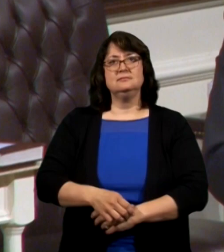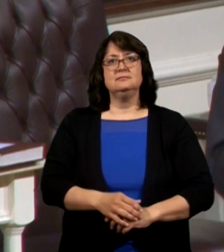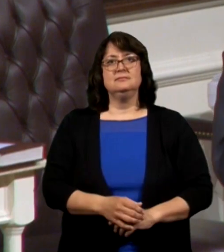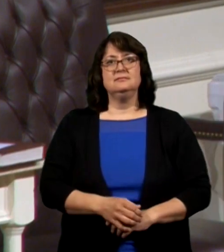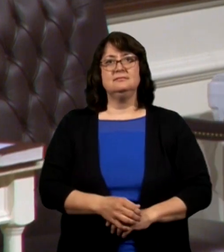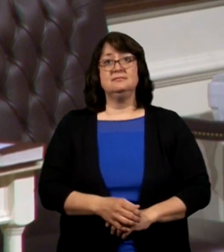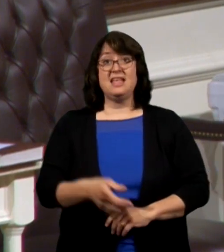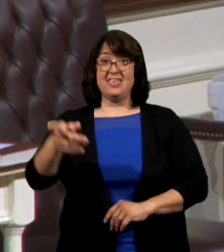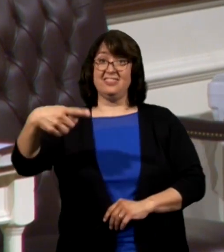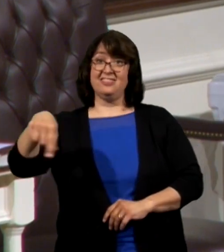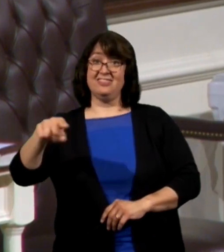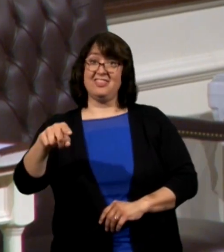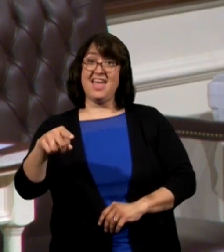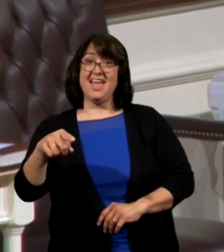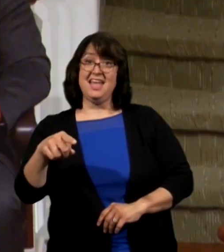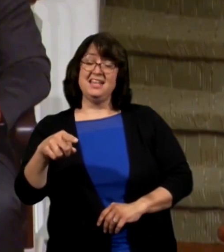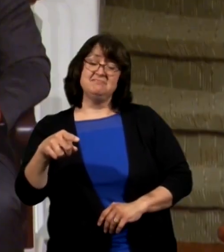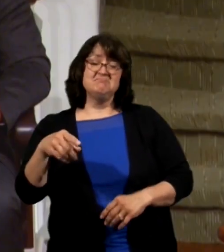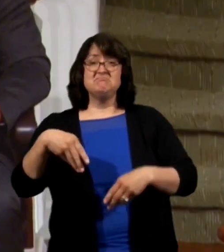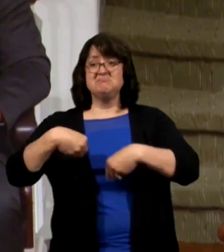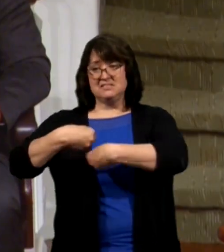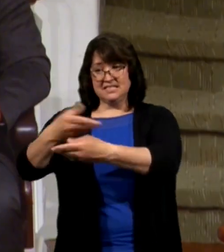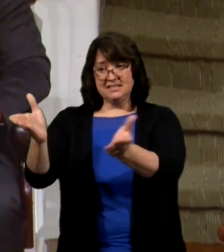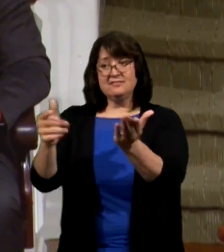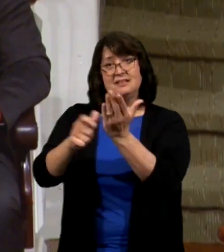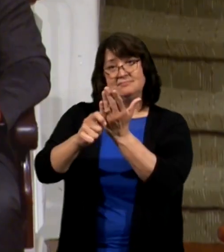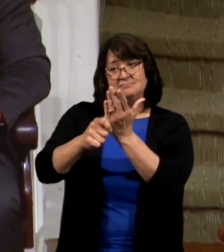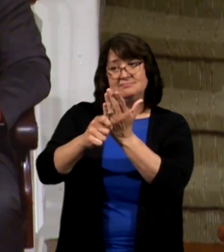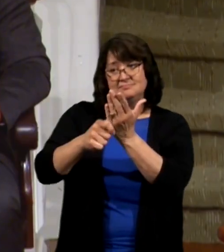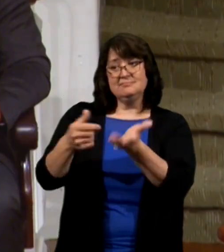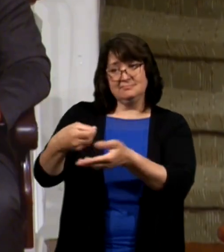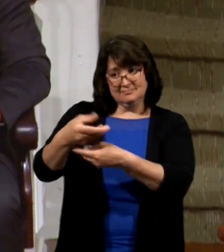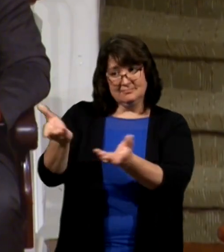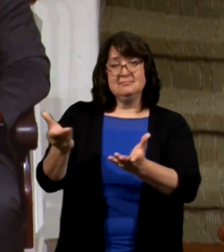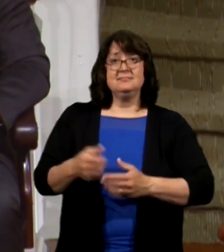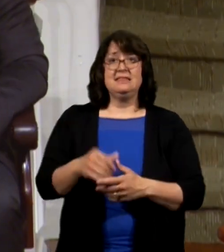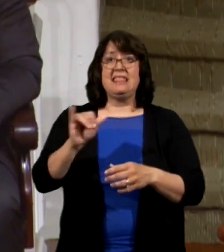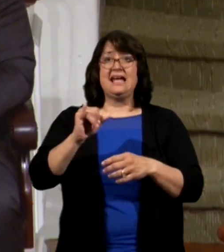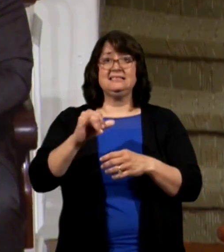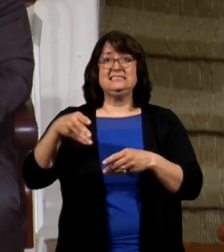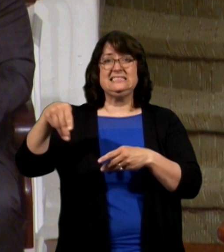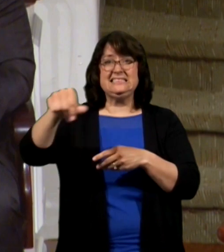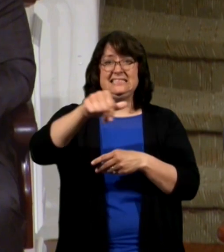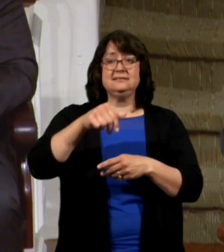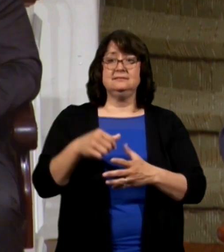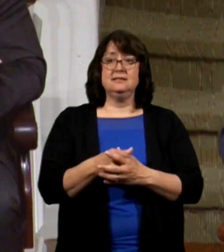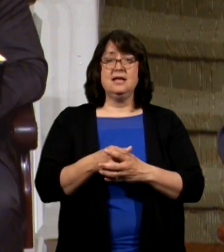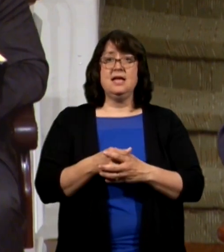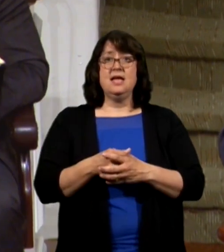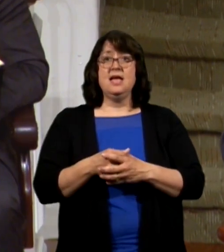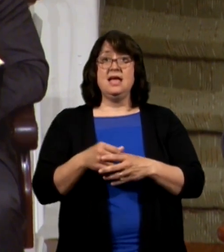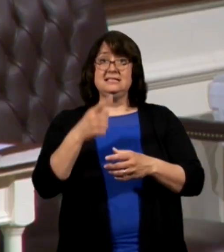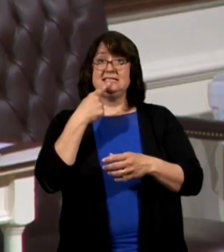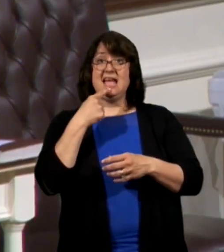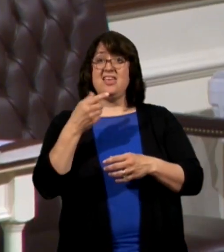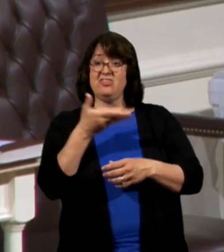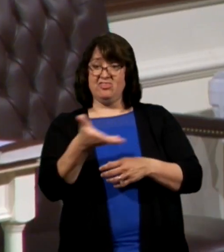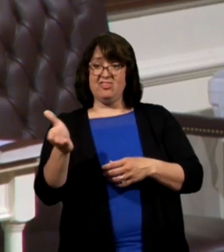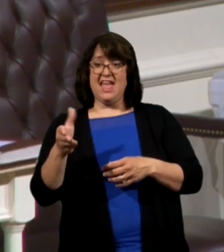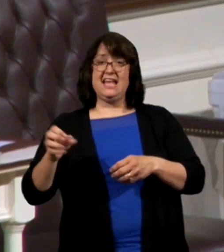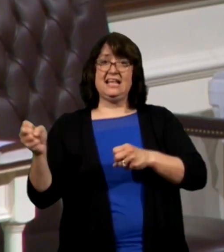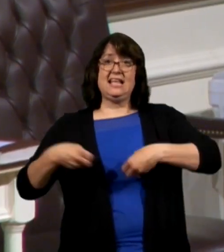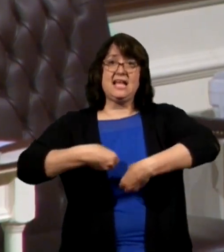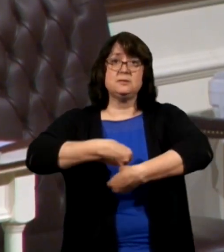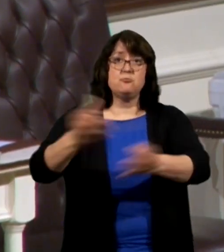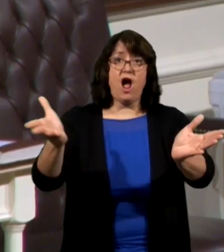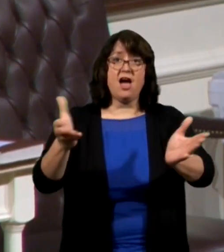hey they suddenly scattered on the top notice it says and they cast abroad the fishes